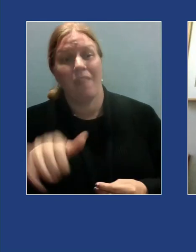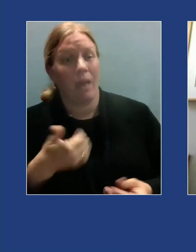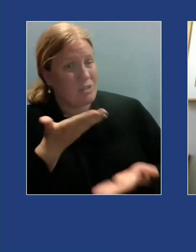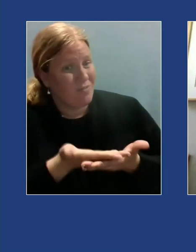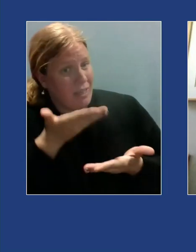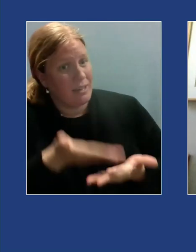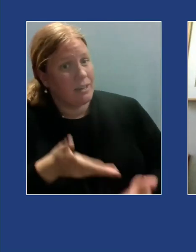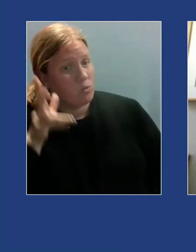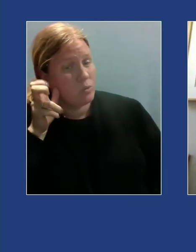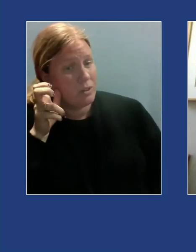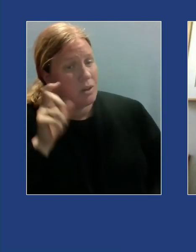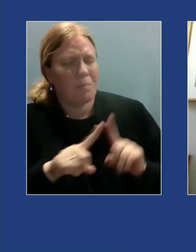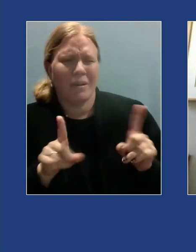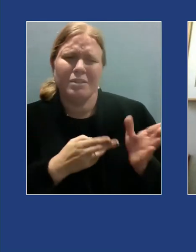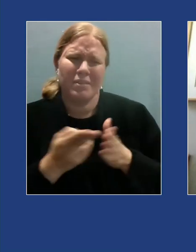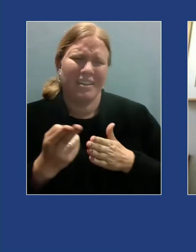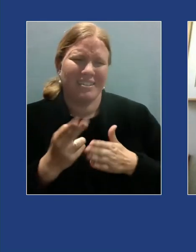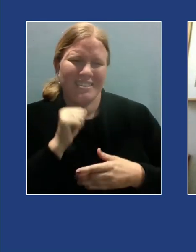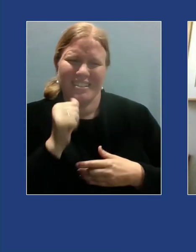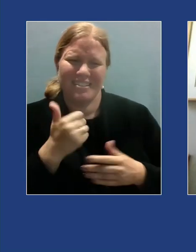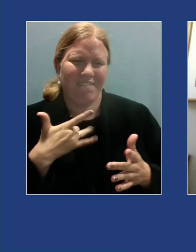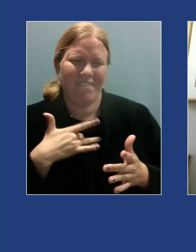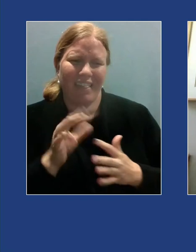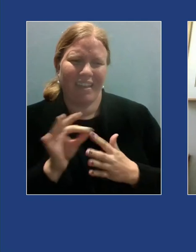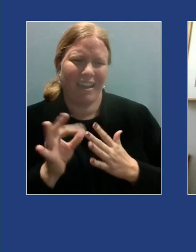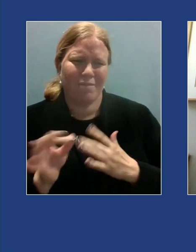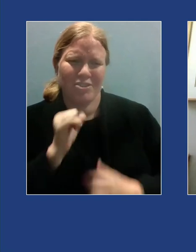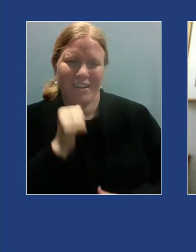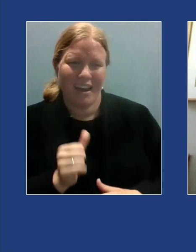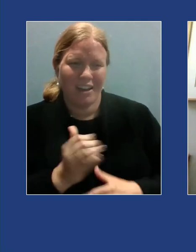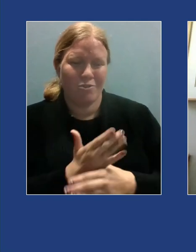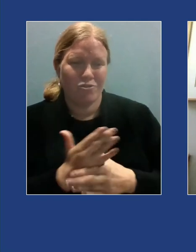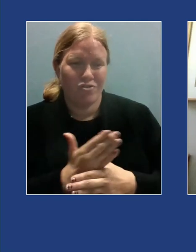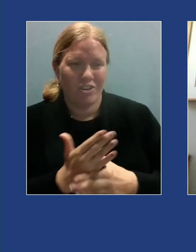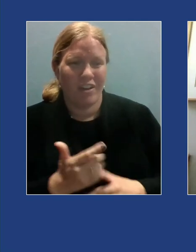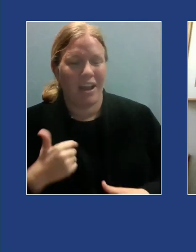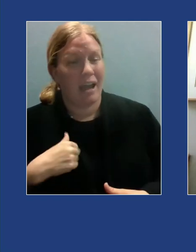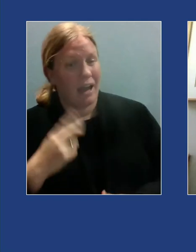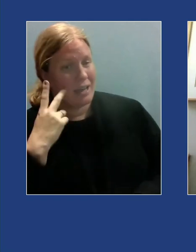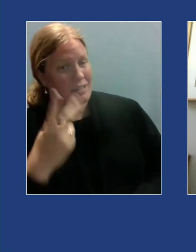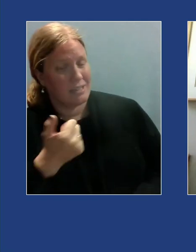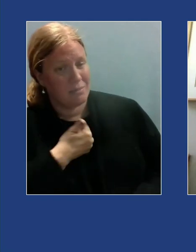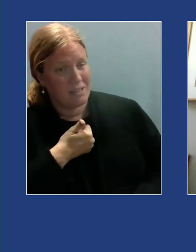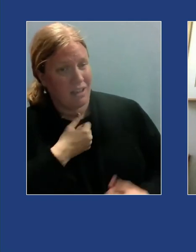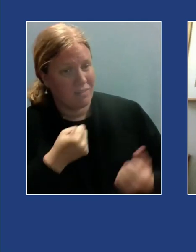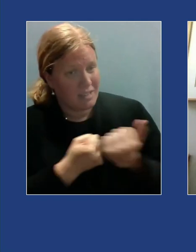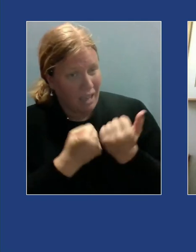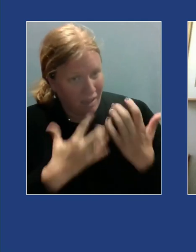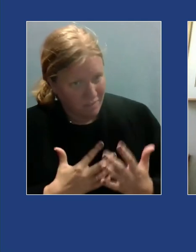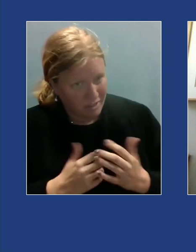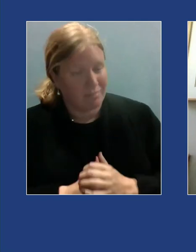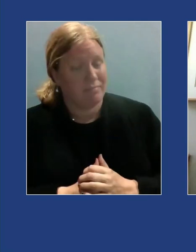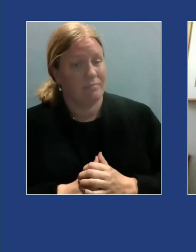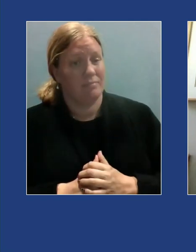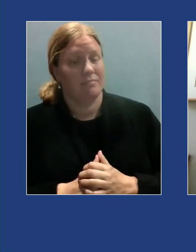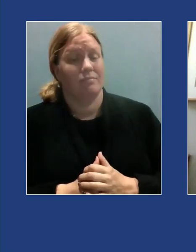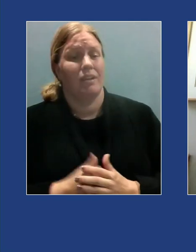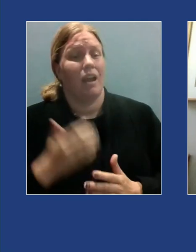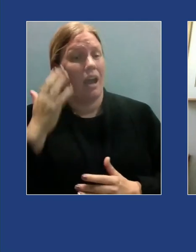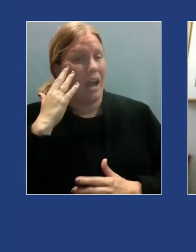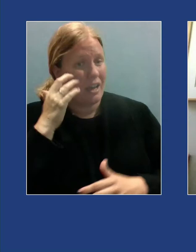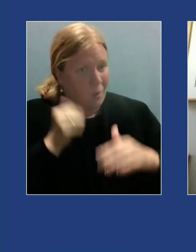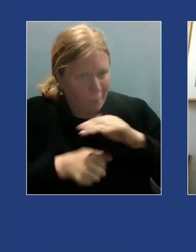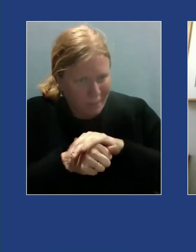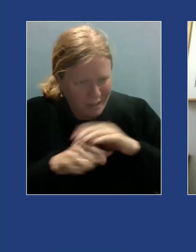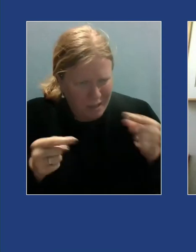but to be honest it doesn't feel like an option for me not to share I see myself as an advocate and I know that hidden pain and shame make